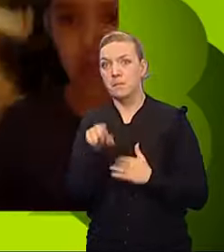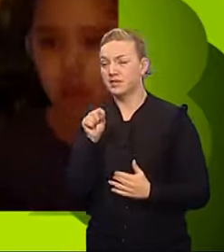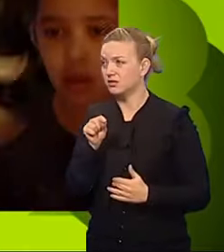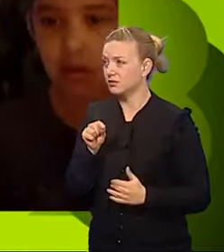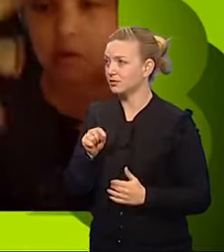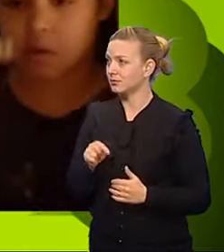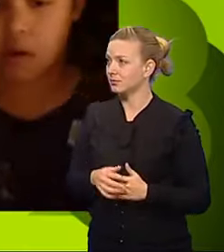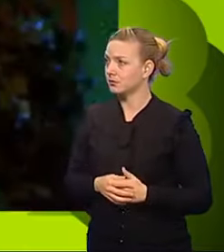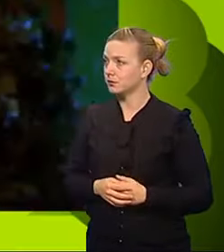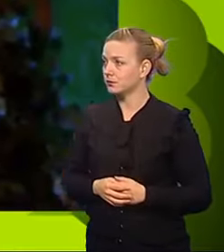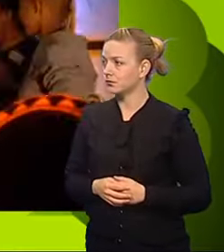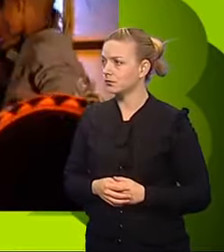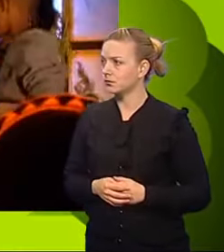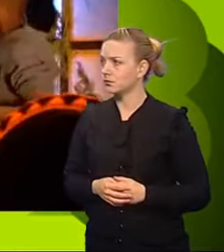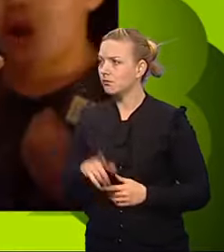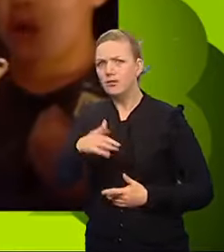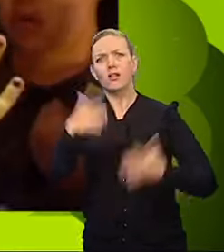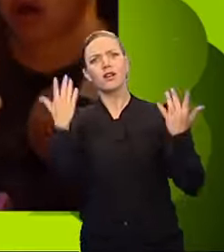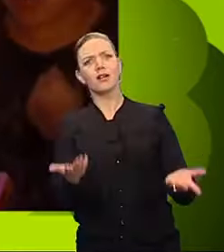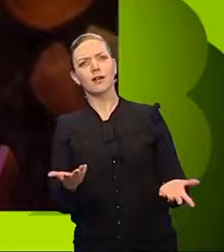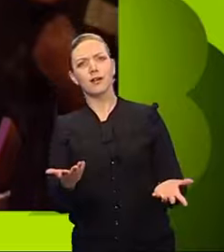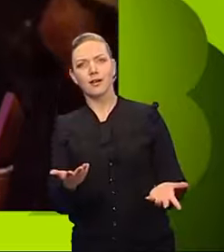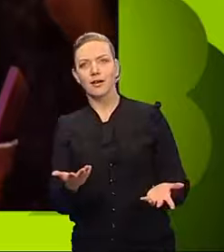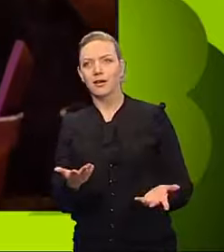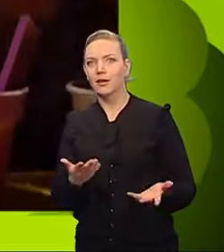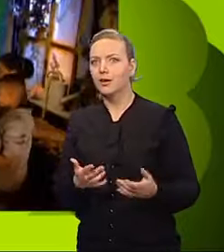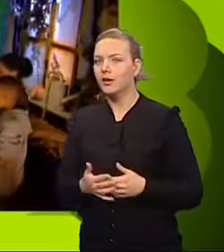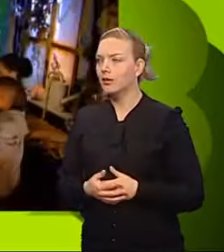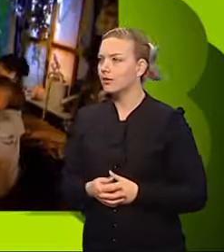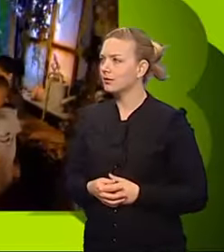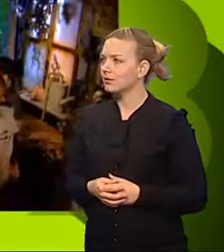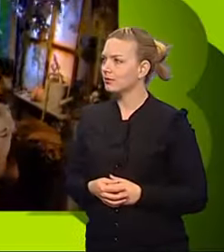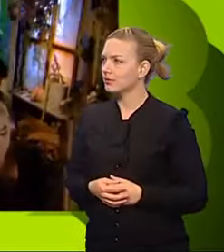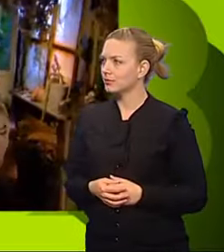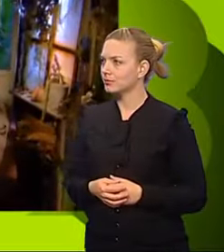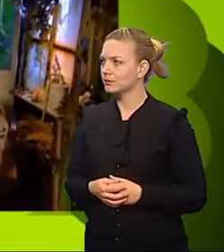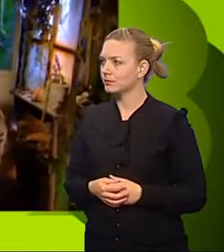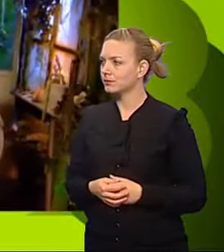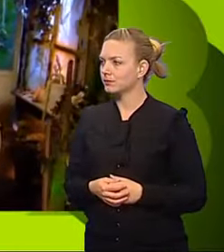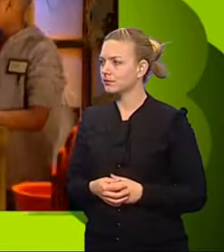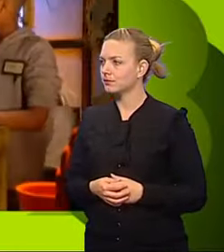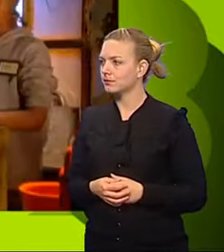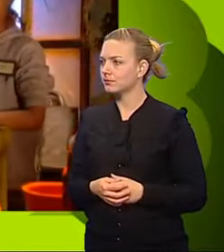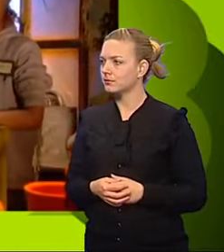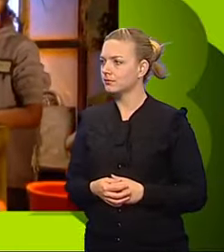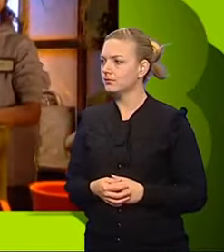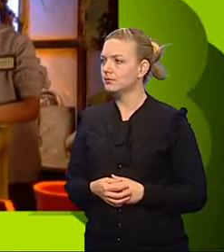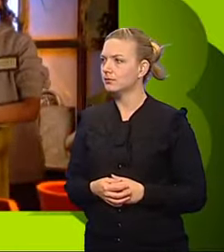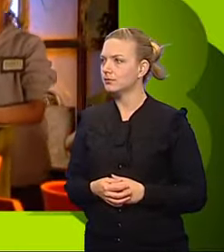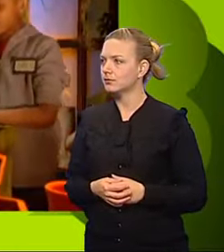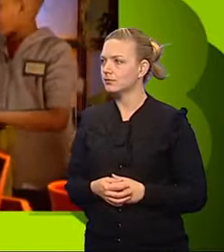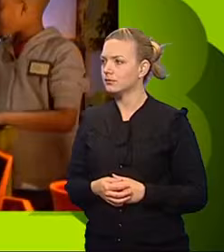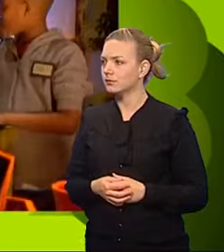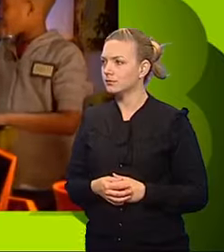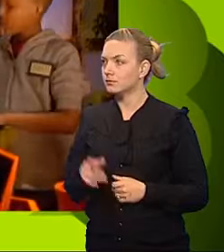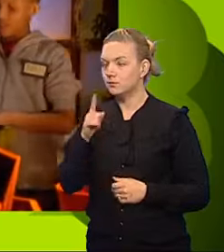Oh! Olivia! Oh, I swear I'm not the same, Michelle. Okay, I've done my... Green fingers is in the